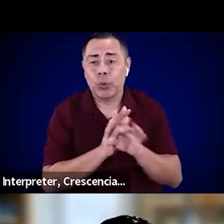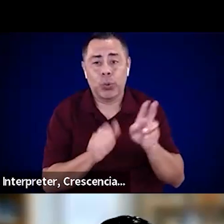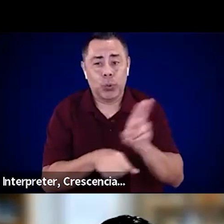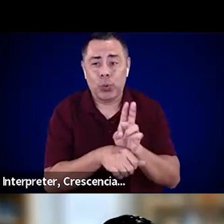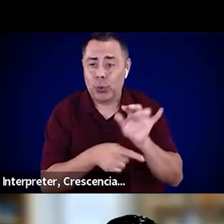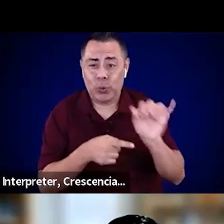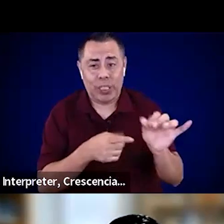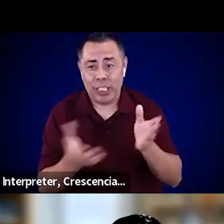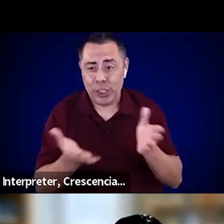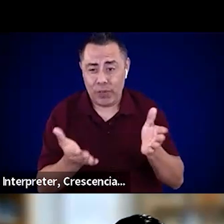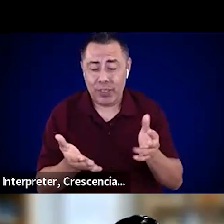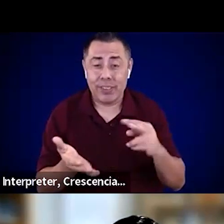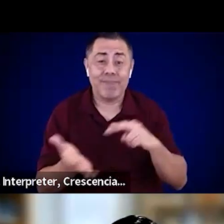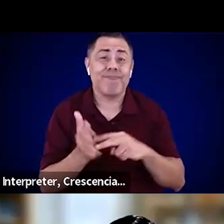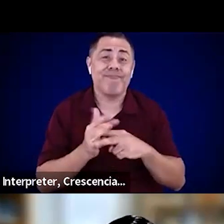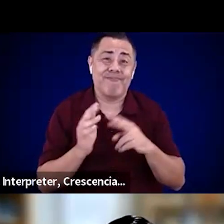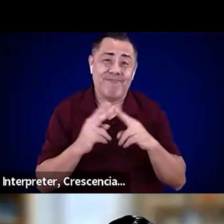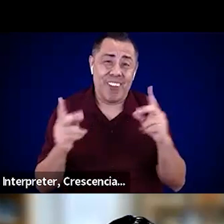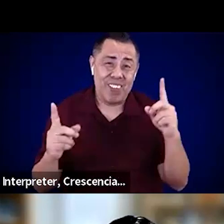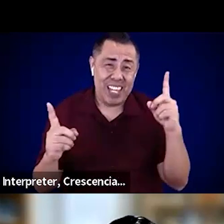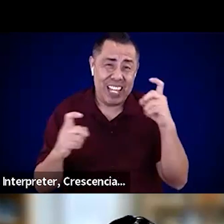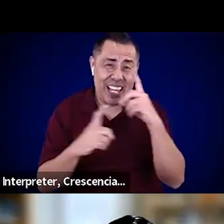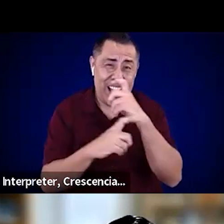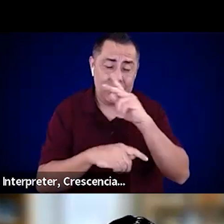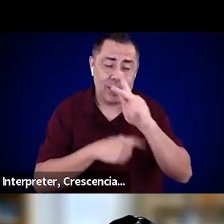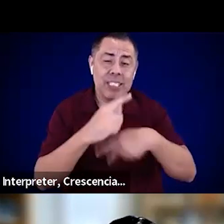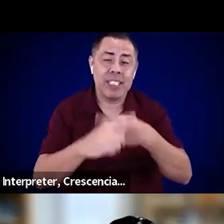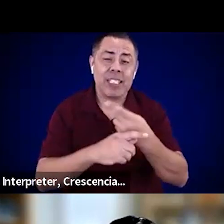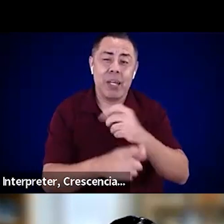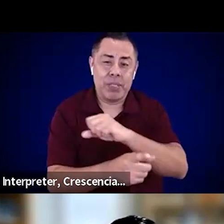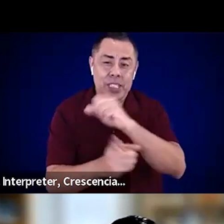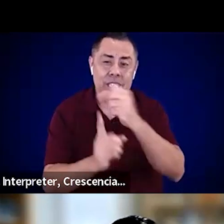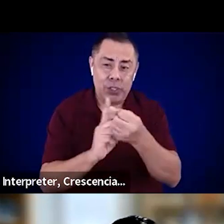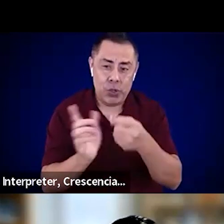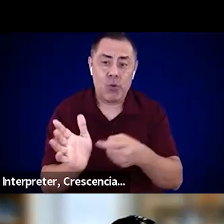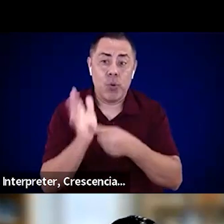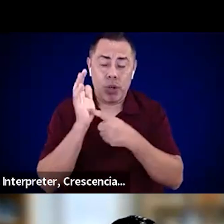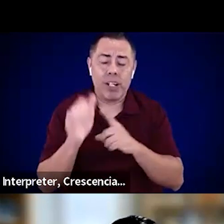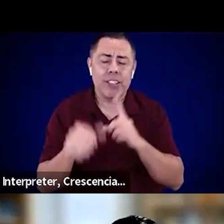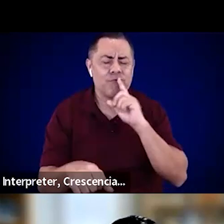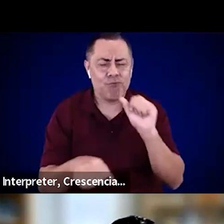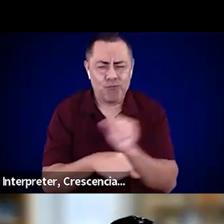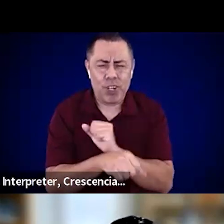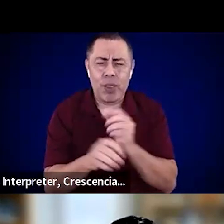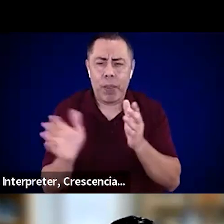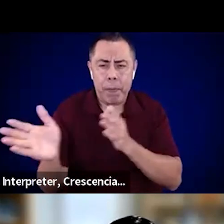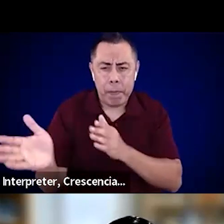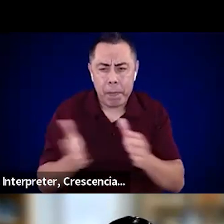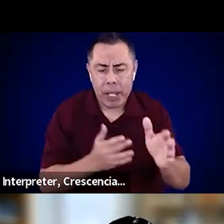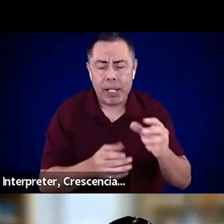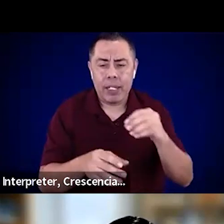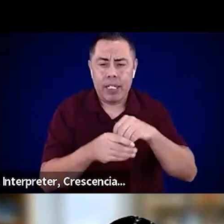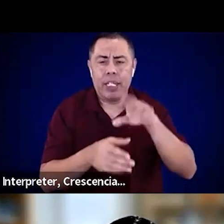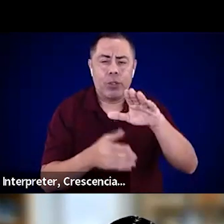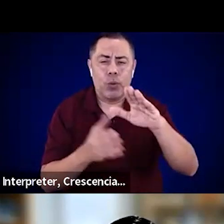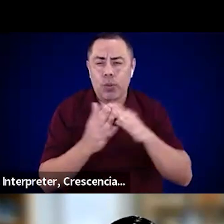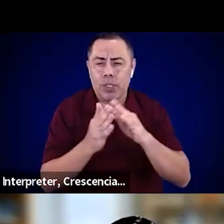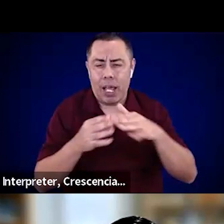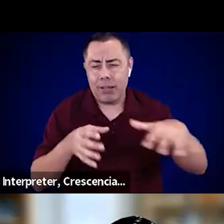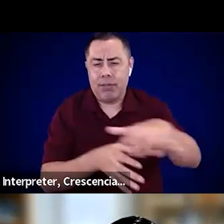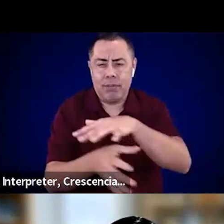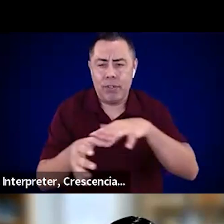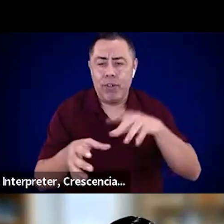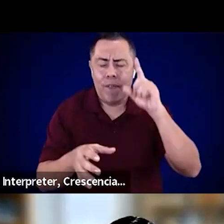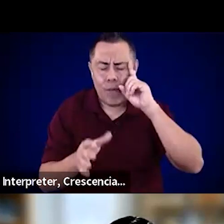set of circumstances, and it requires real planning throughout the jurisdiction to come up with a